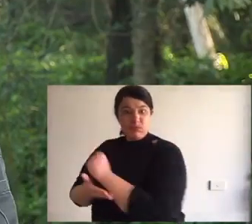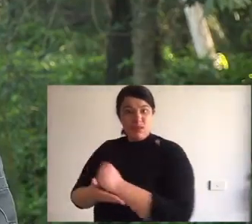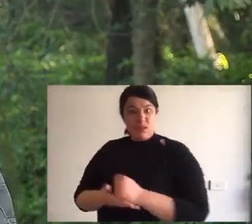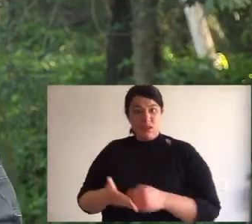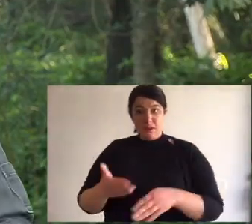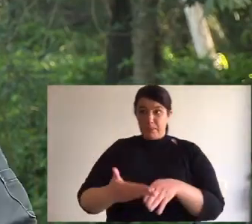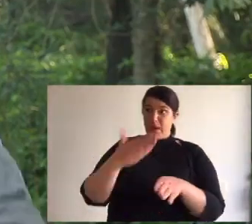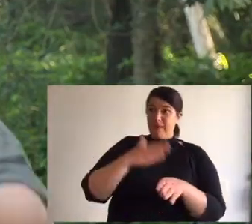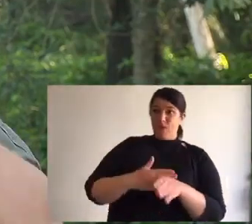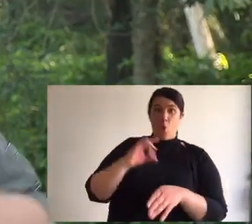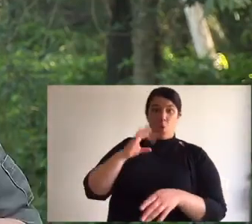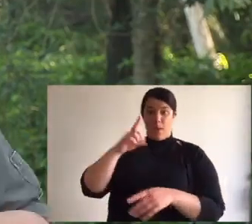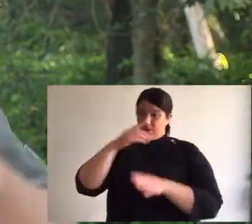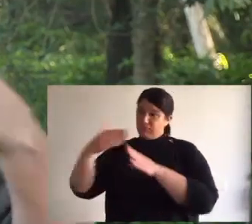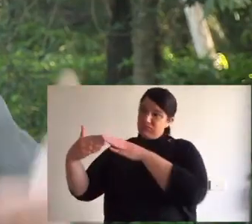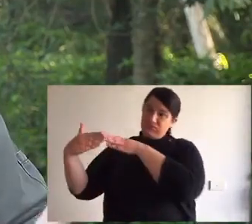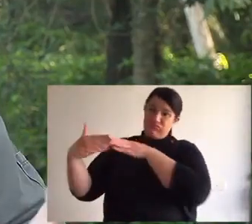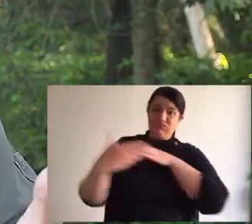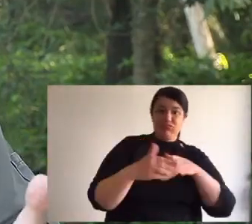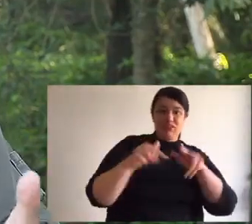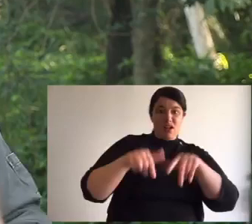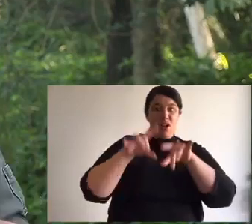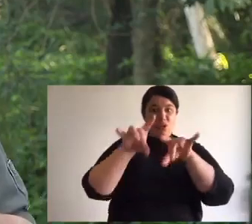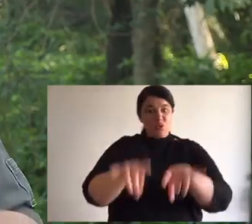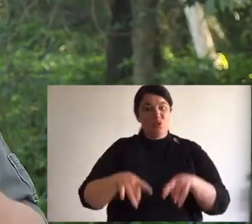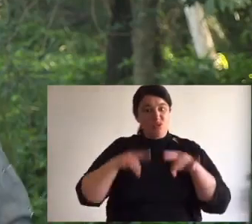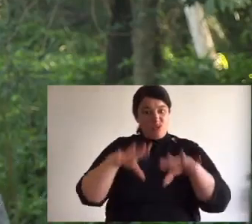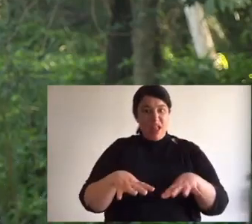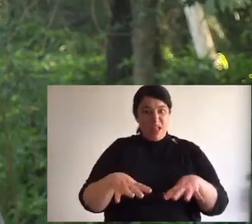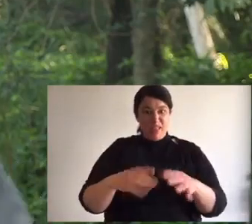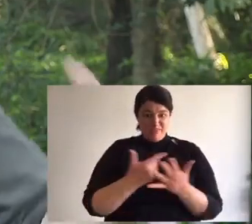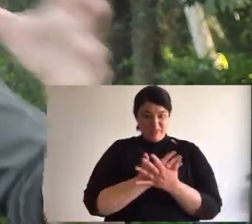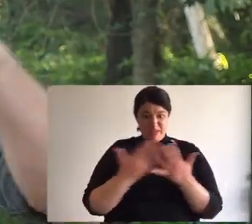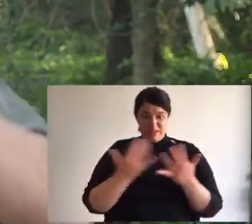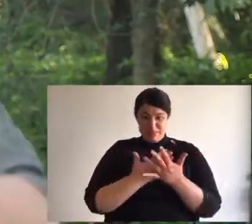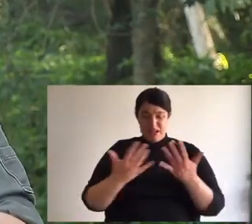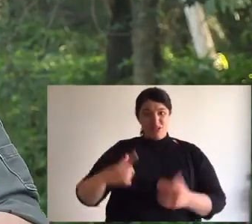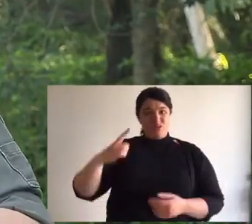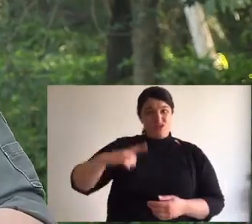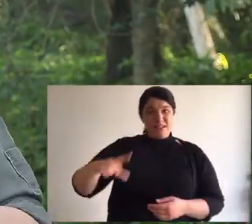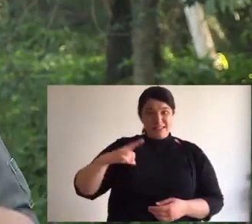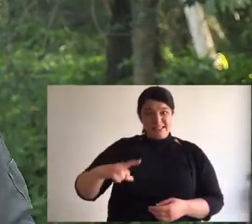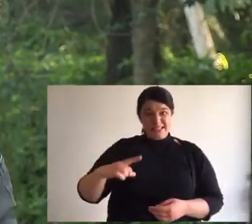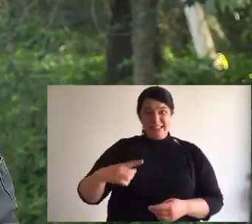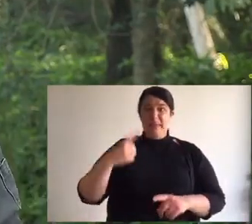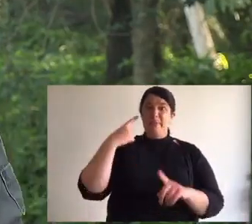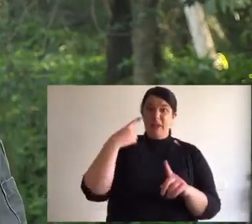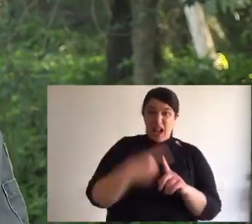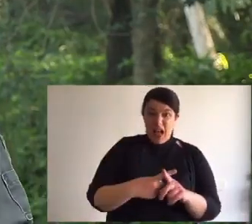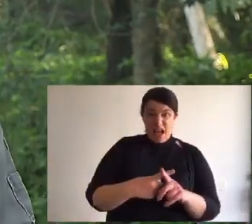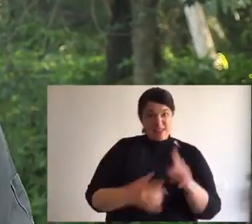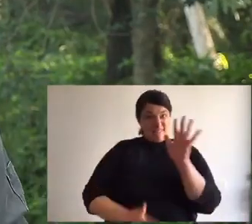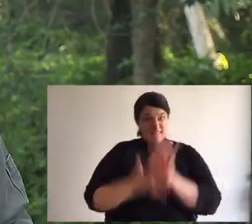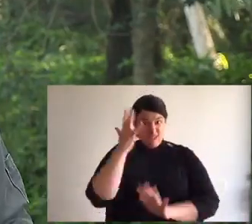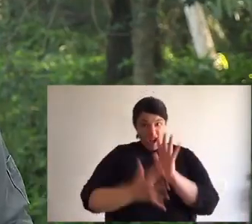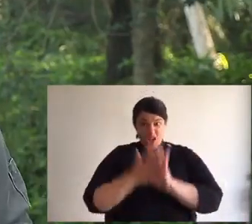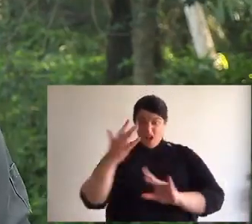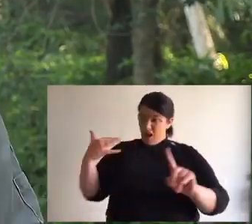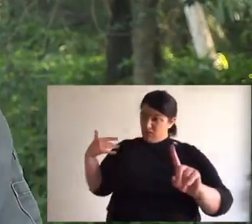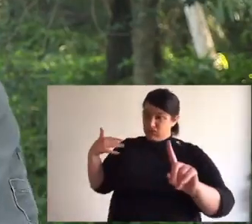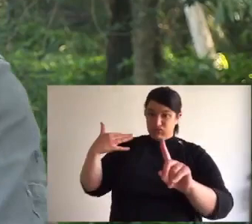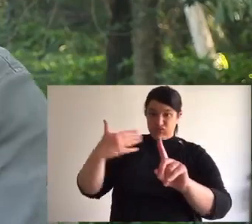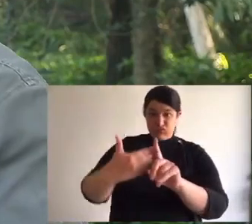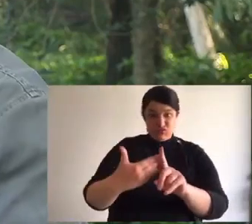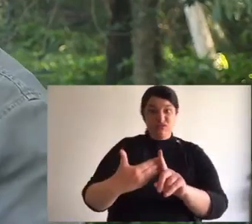that they had before Europeans arrived in Australia. So with all those compounding effects and throw on top catastrophic